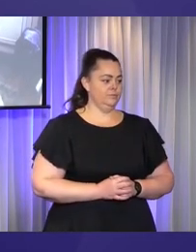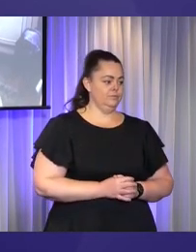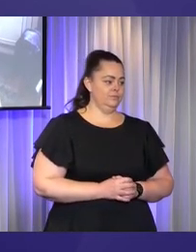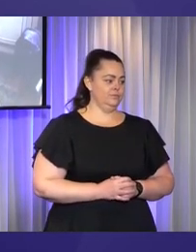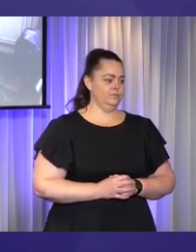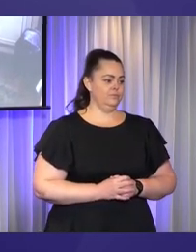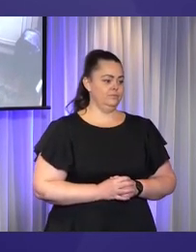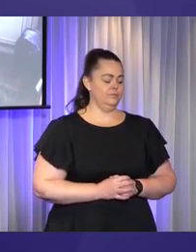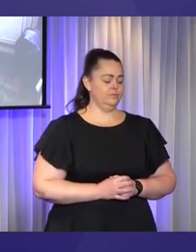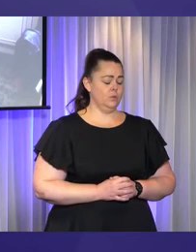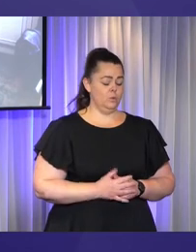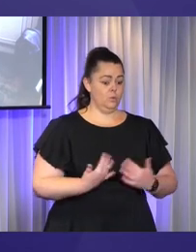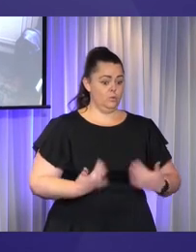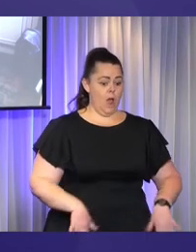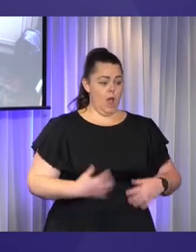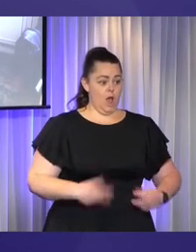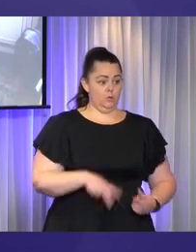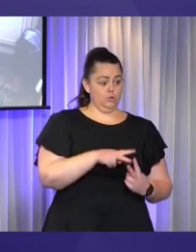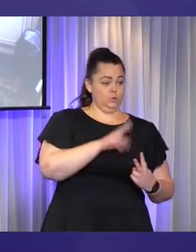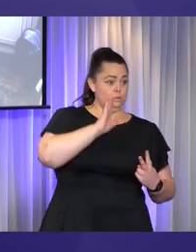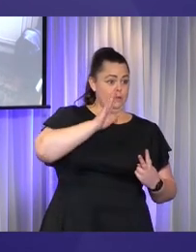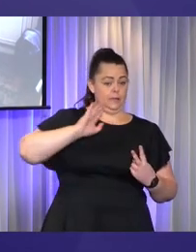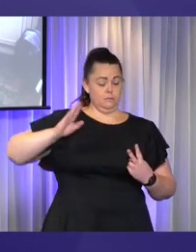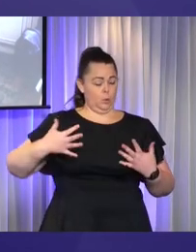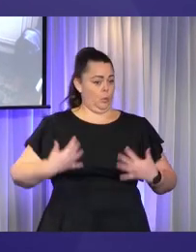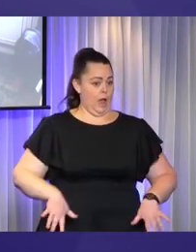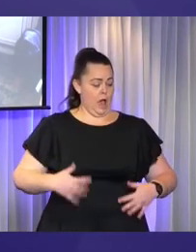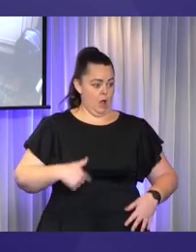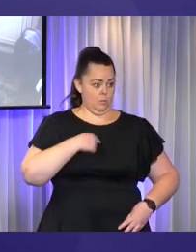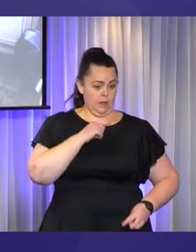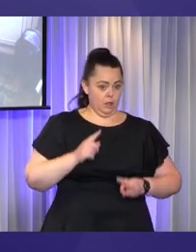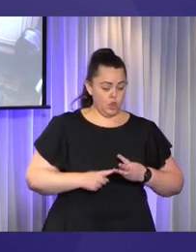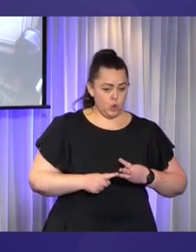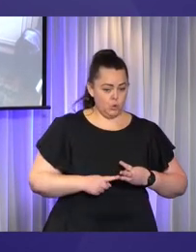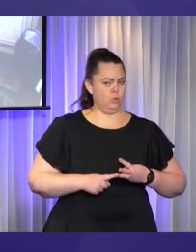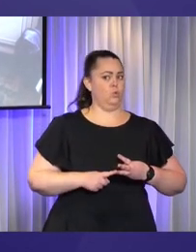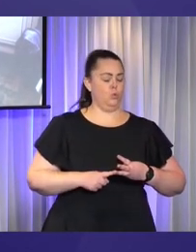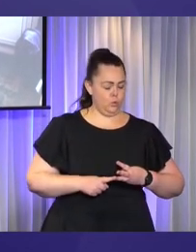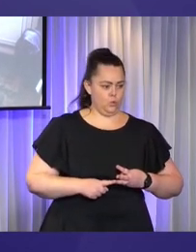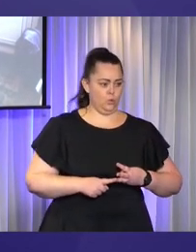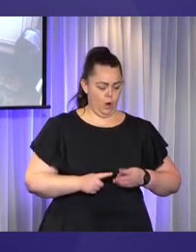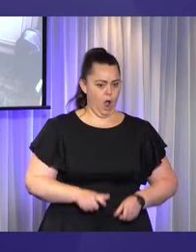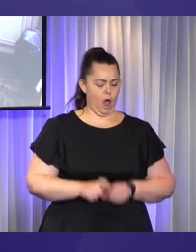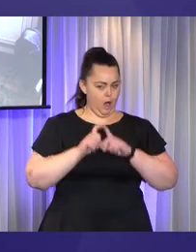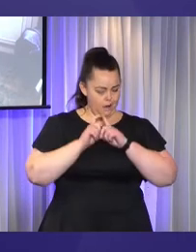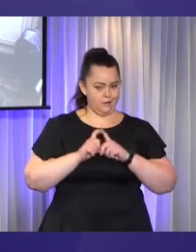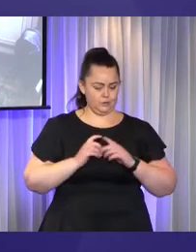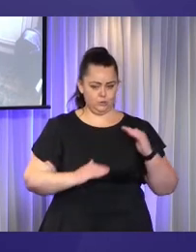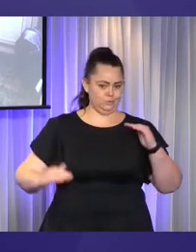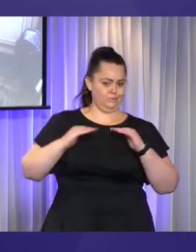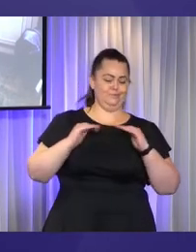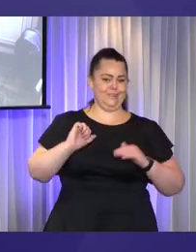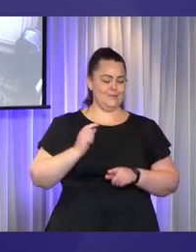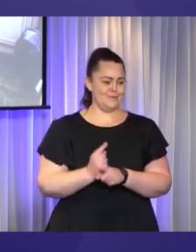It's hard to follow those two geeks. They were sensational. So, like Ben's